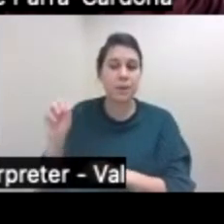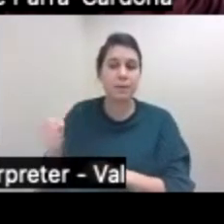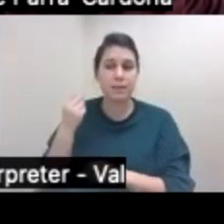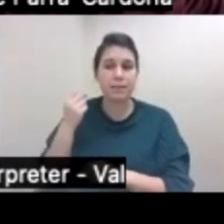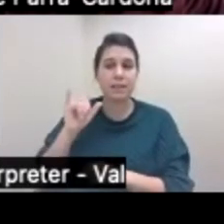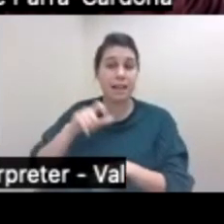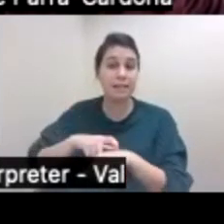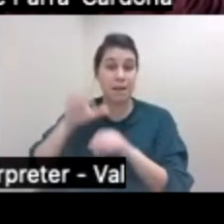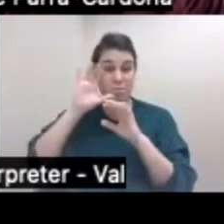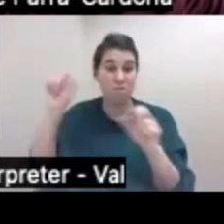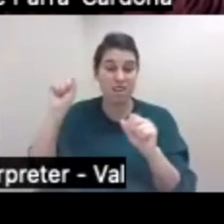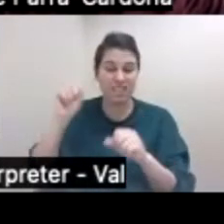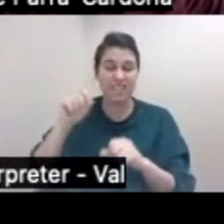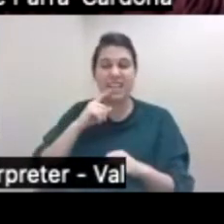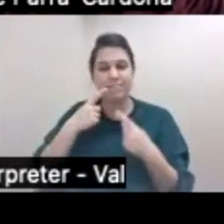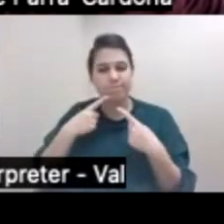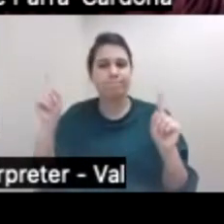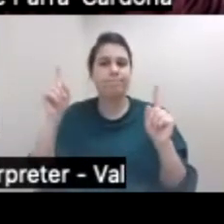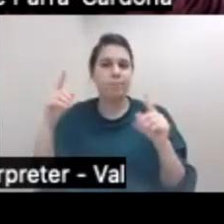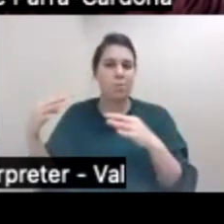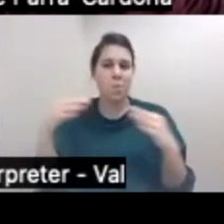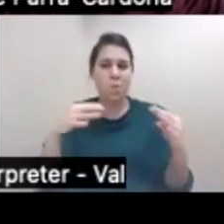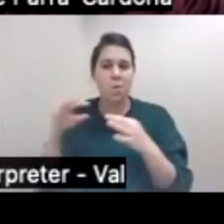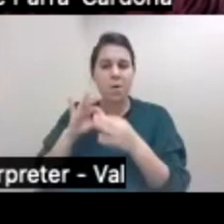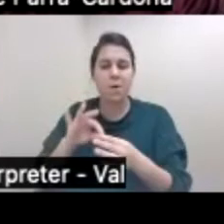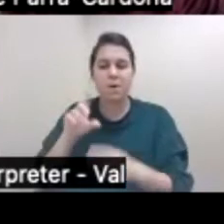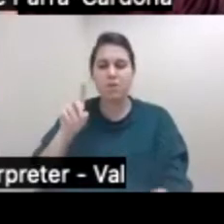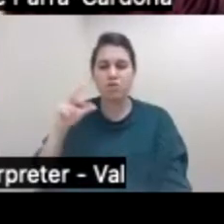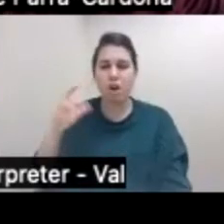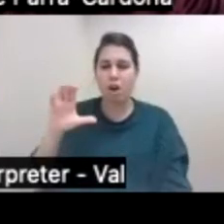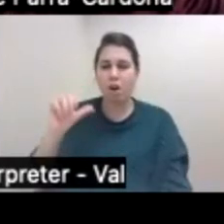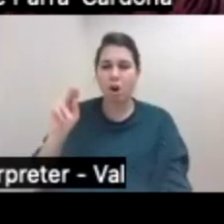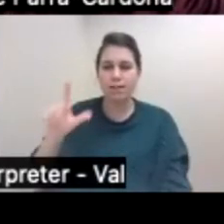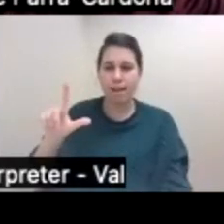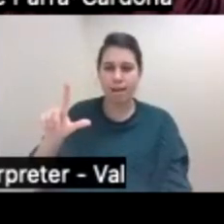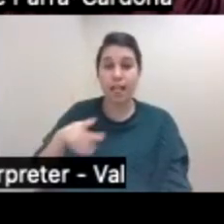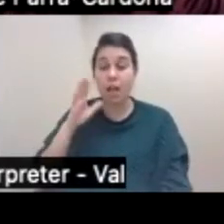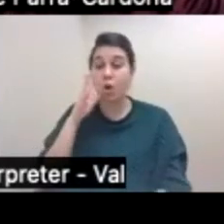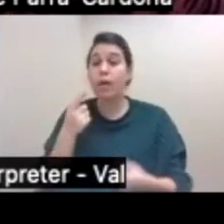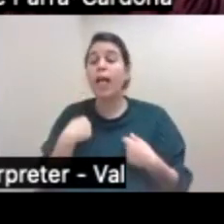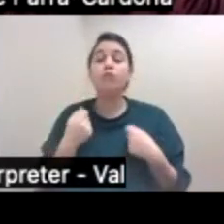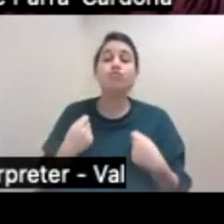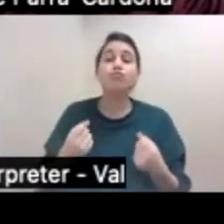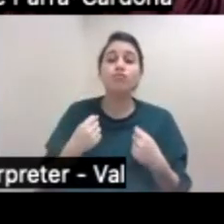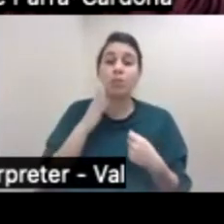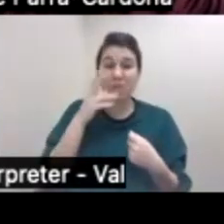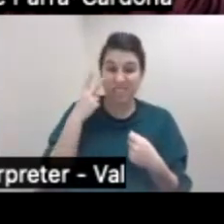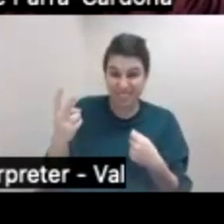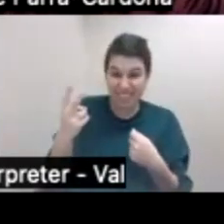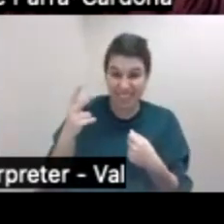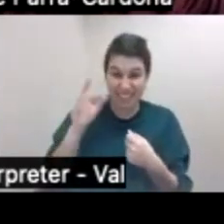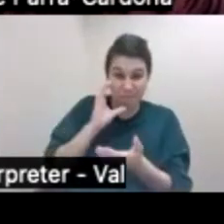declared the open war on the drug cartels. And you would be driving around and you see the upper right picture.